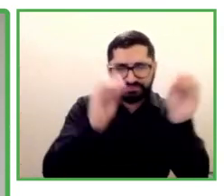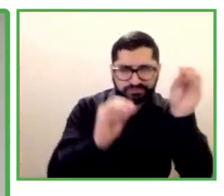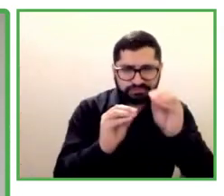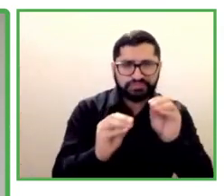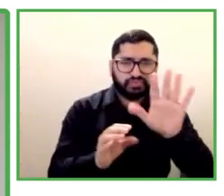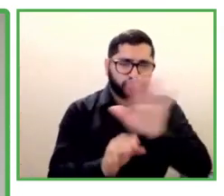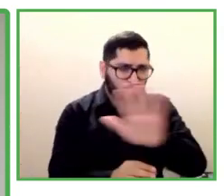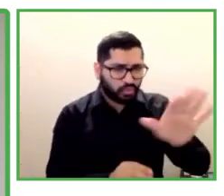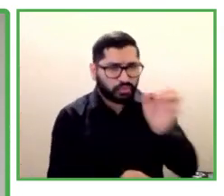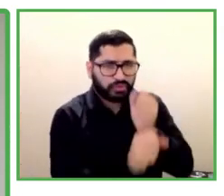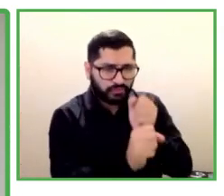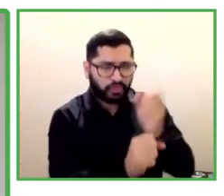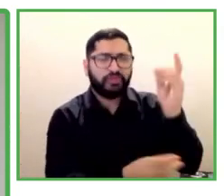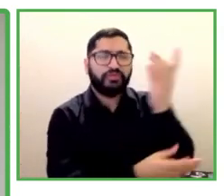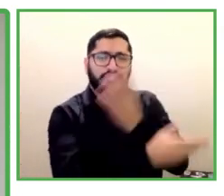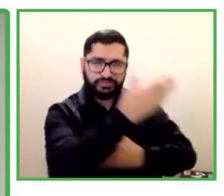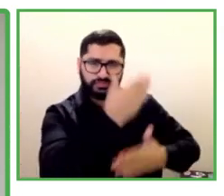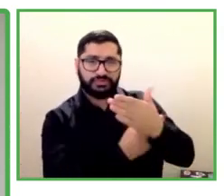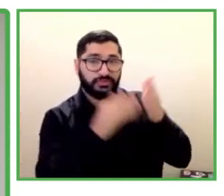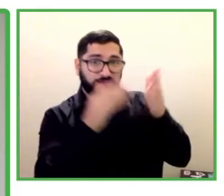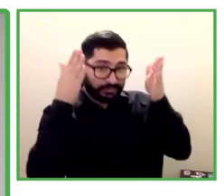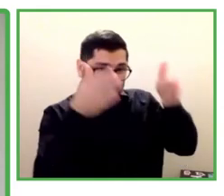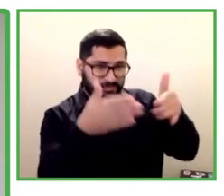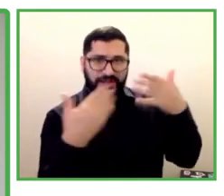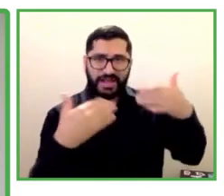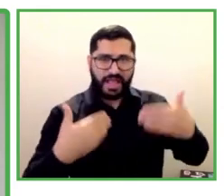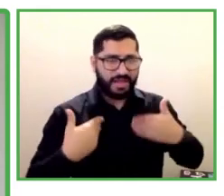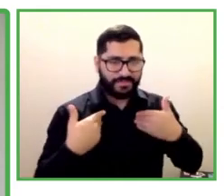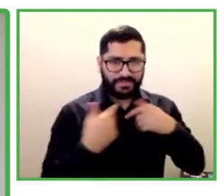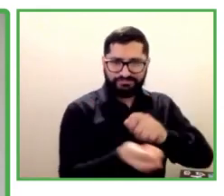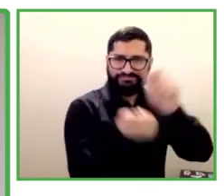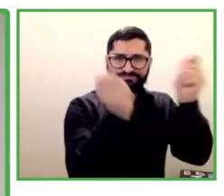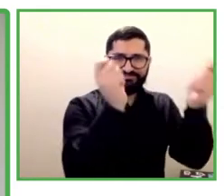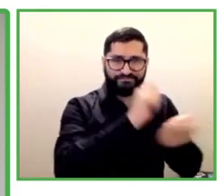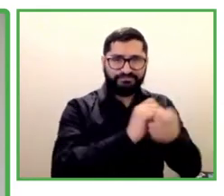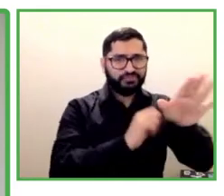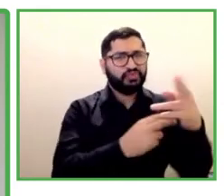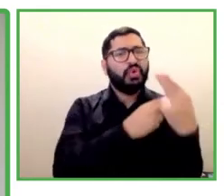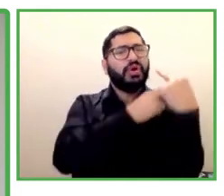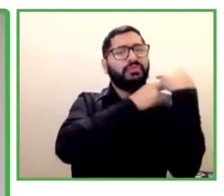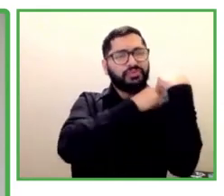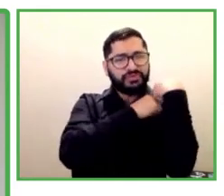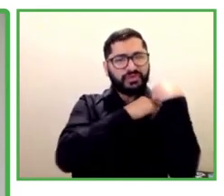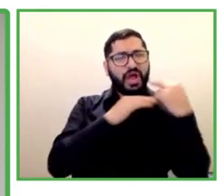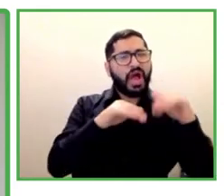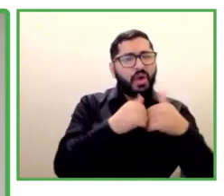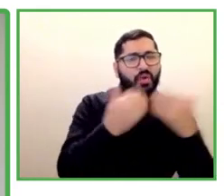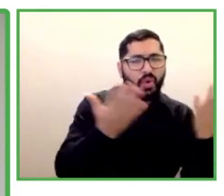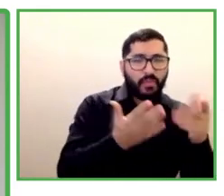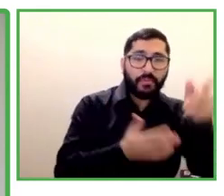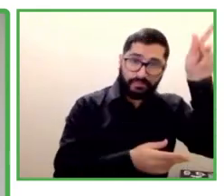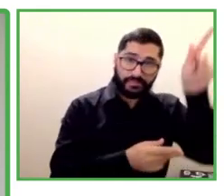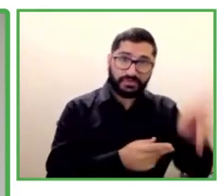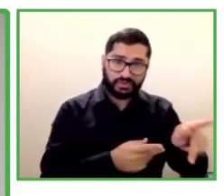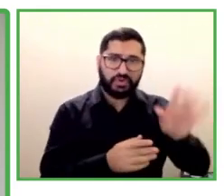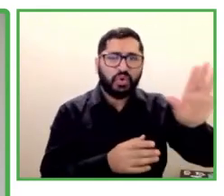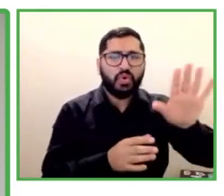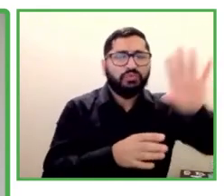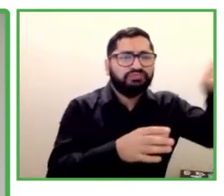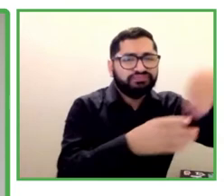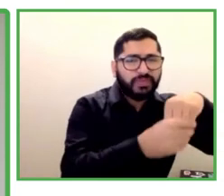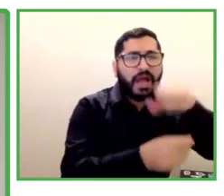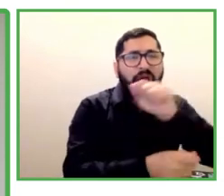new mobile app, entertainment app, which seems very exciting and seems very replicable.